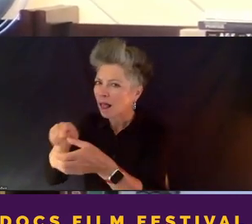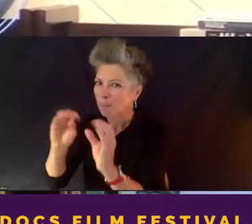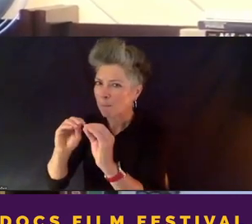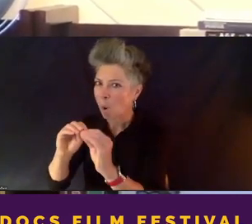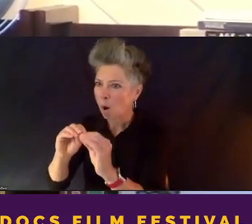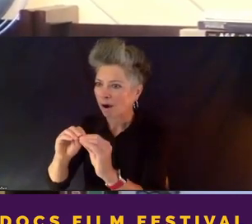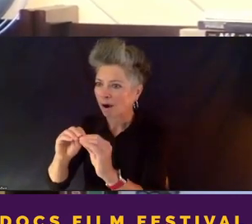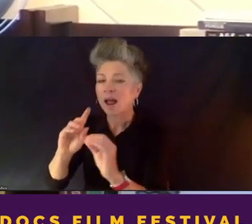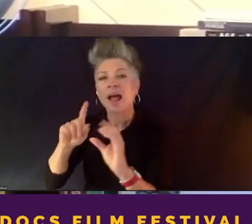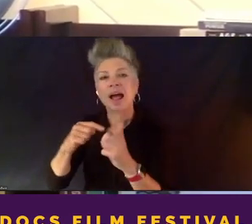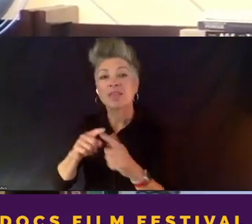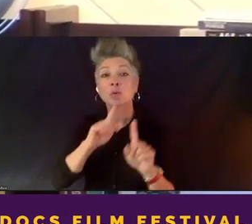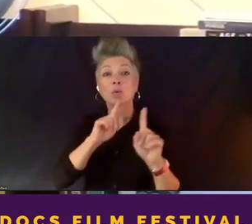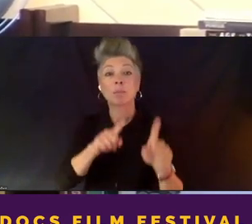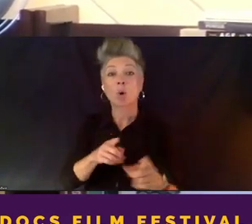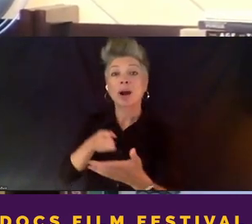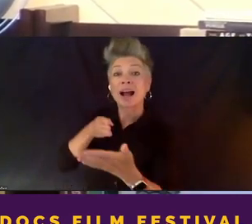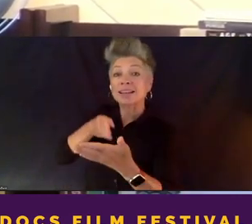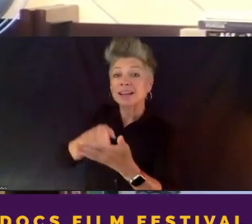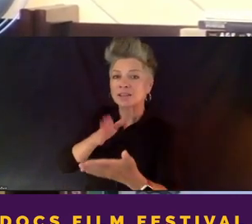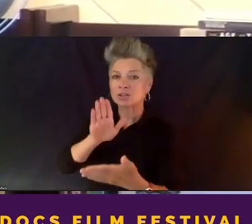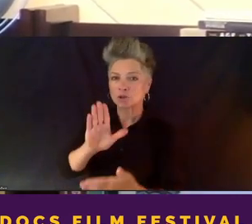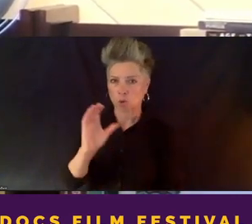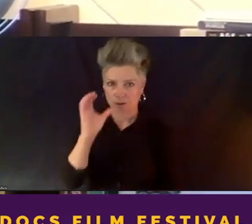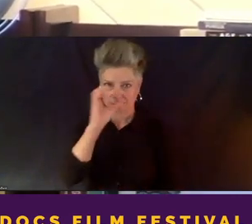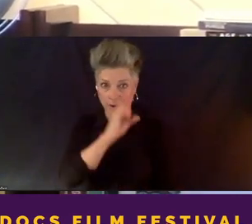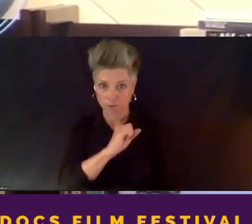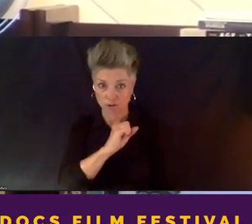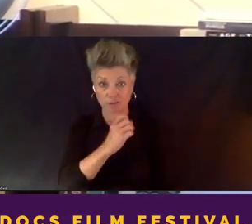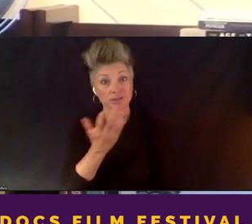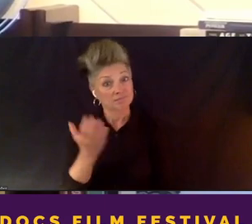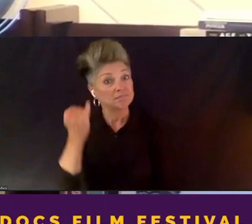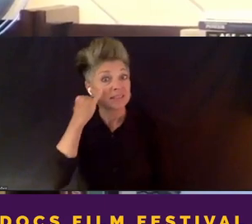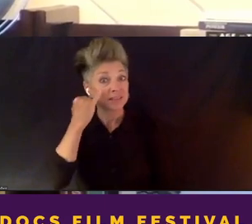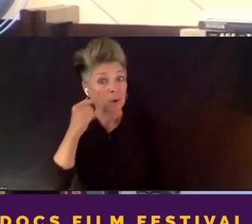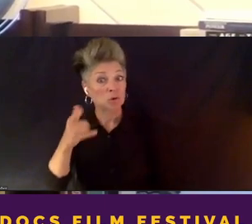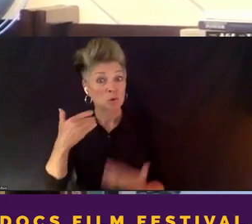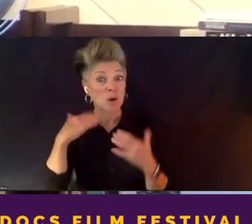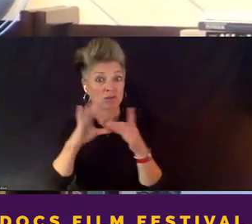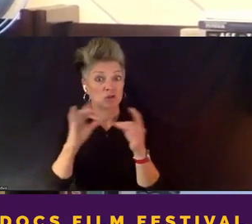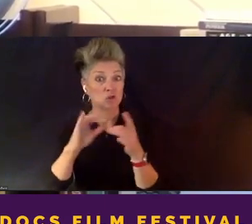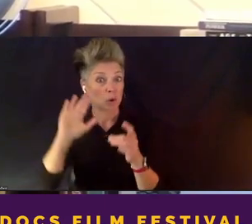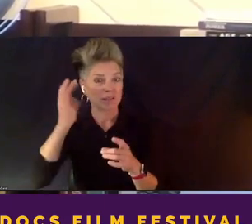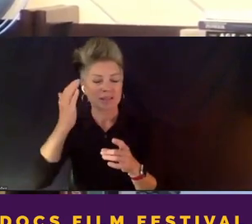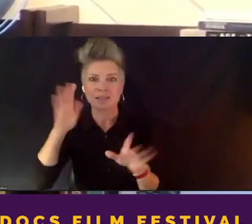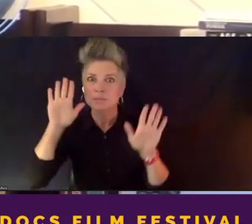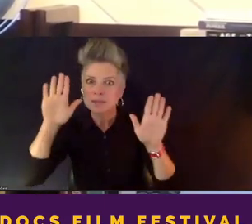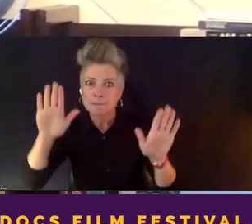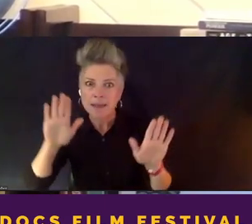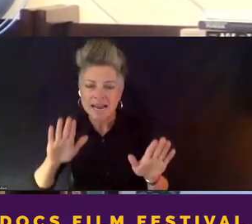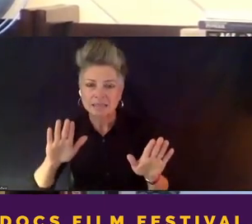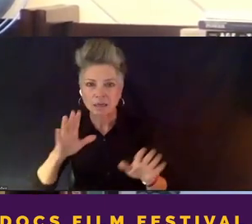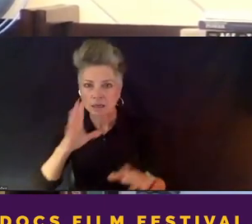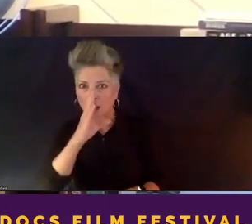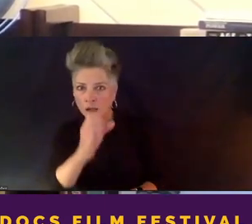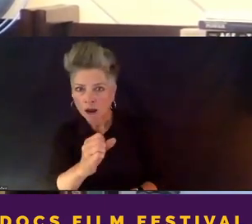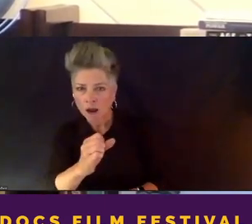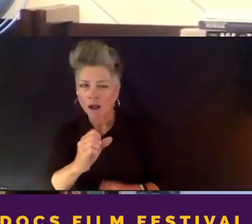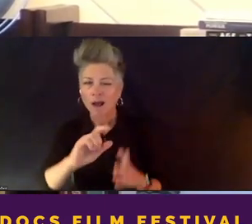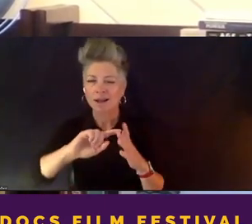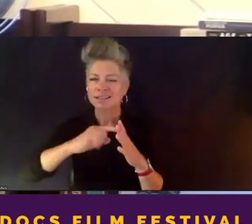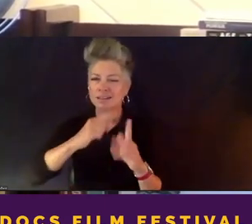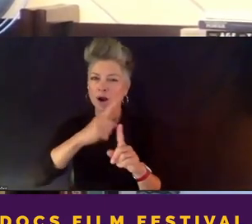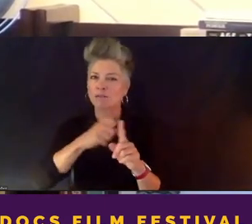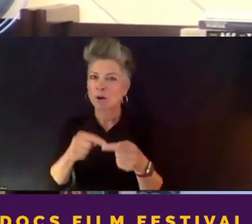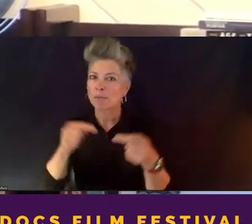against your assumptions. So anytime you've got a story that seems amazing, um, start reporting out the other side of that, um,